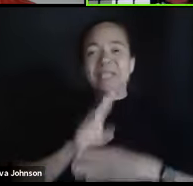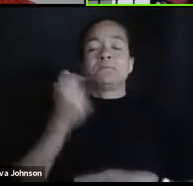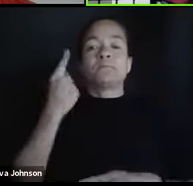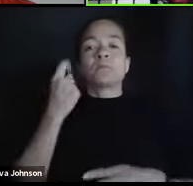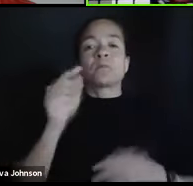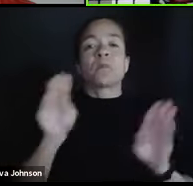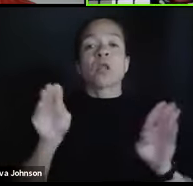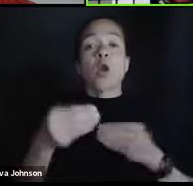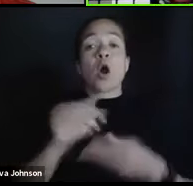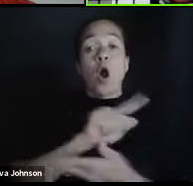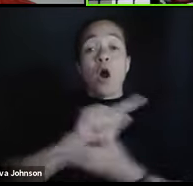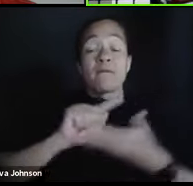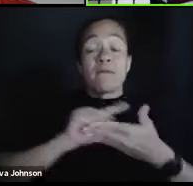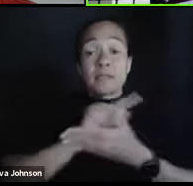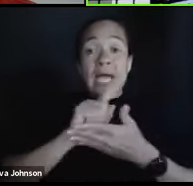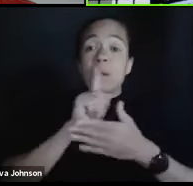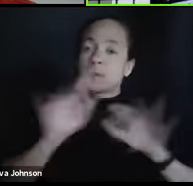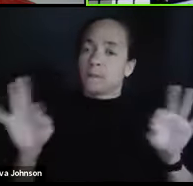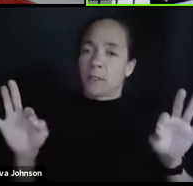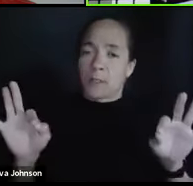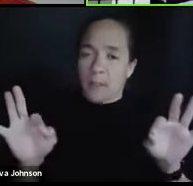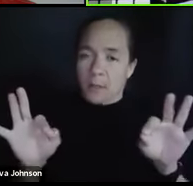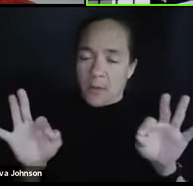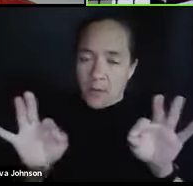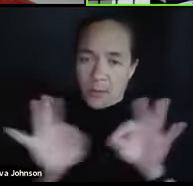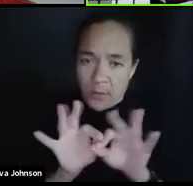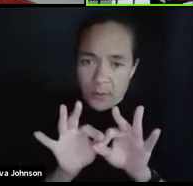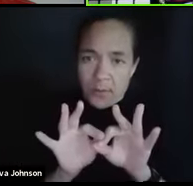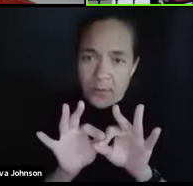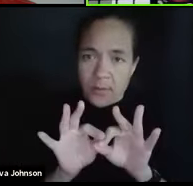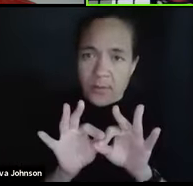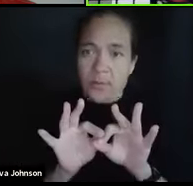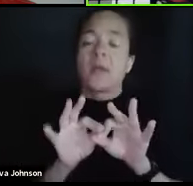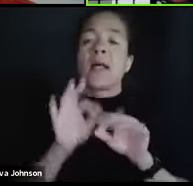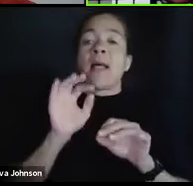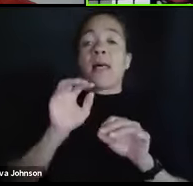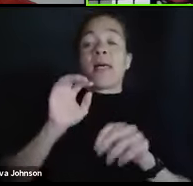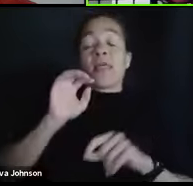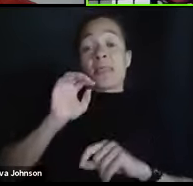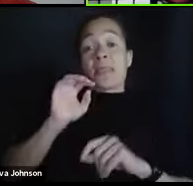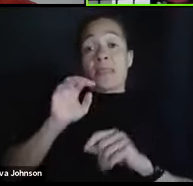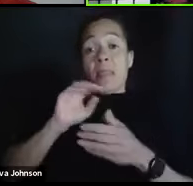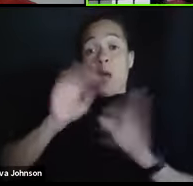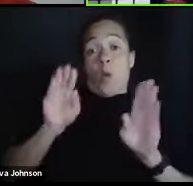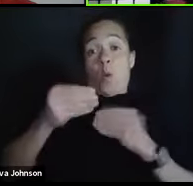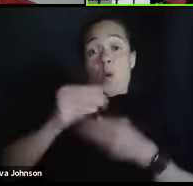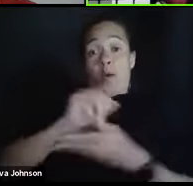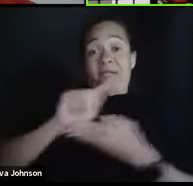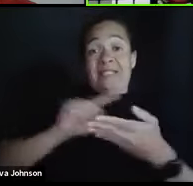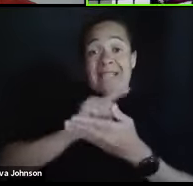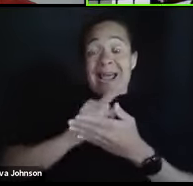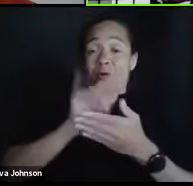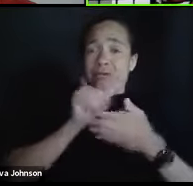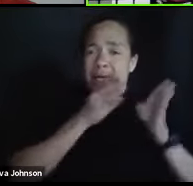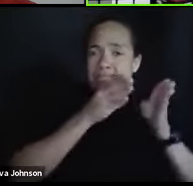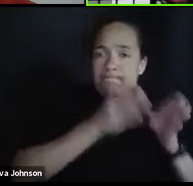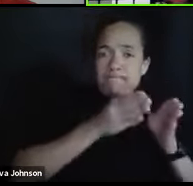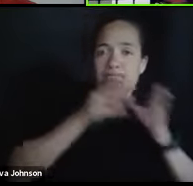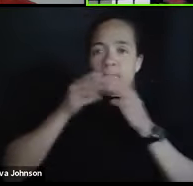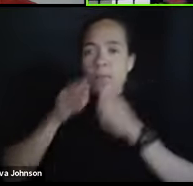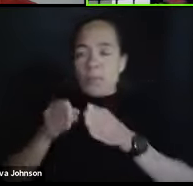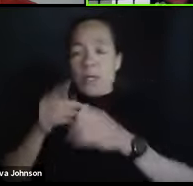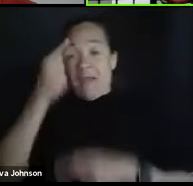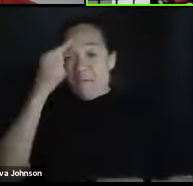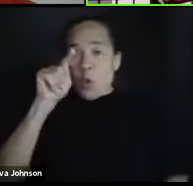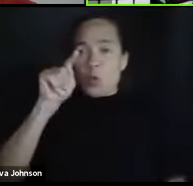incredibly important. Office hours are the time we set aside for you, no matter what else I